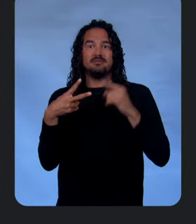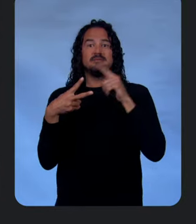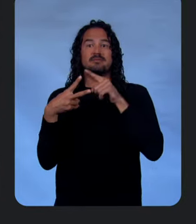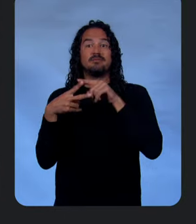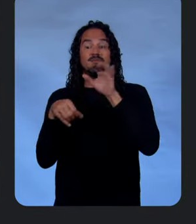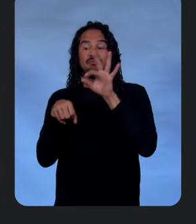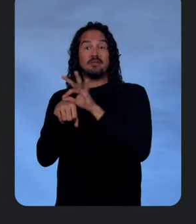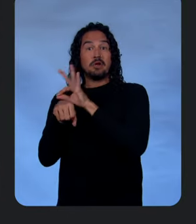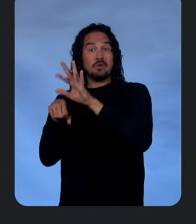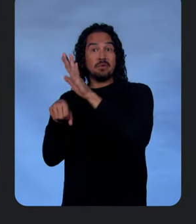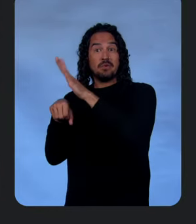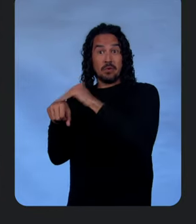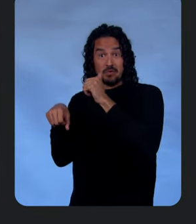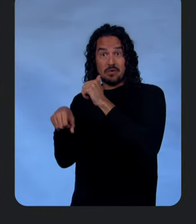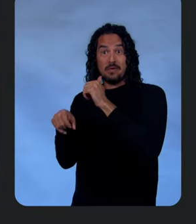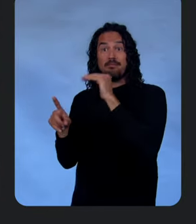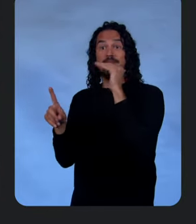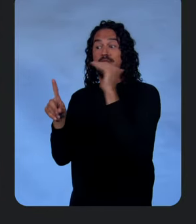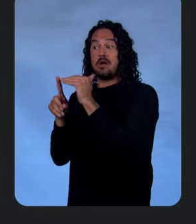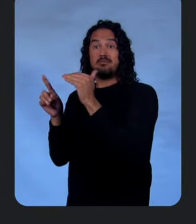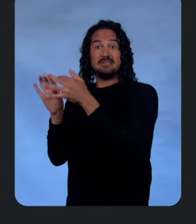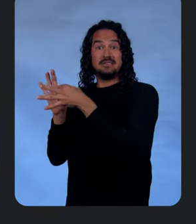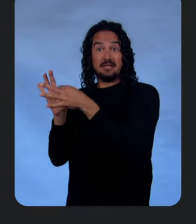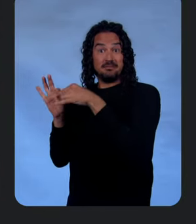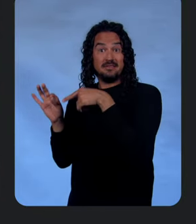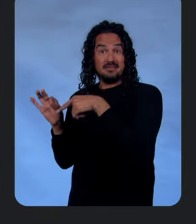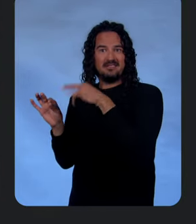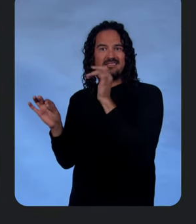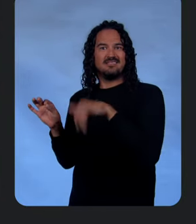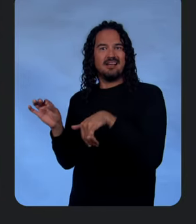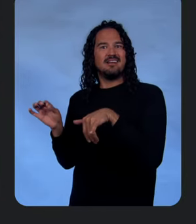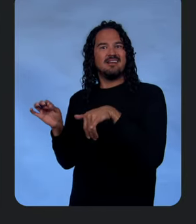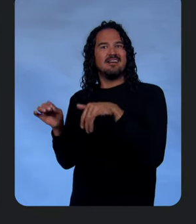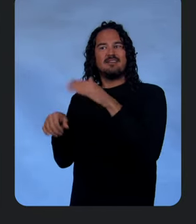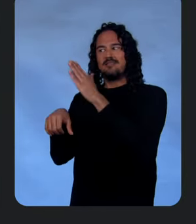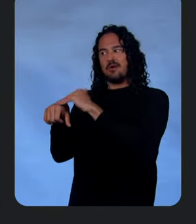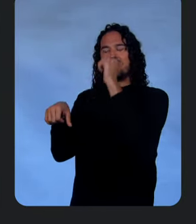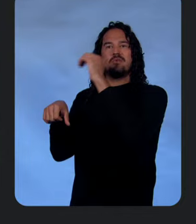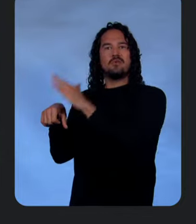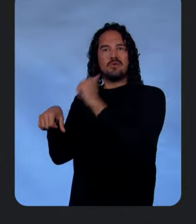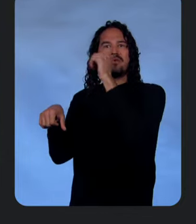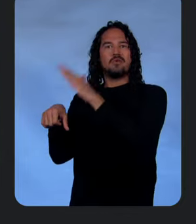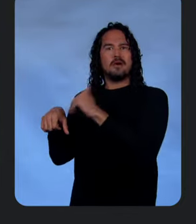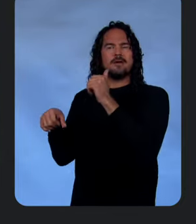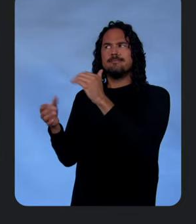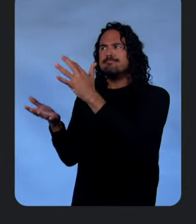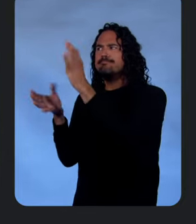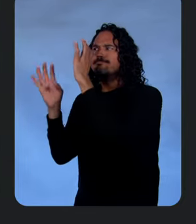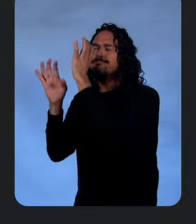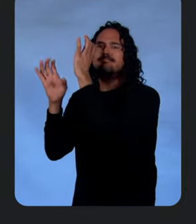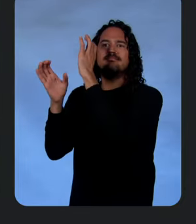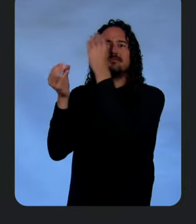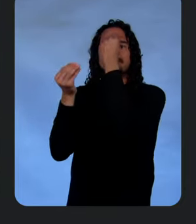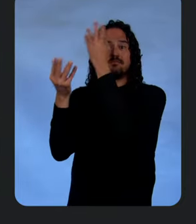then this prompt statement here, that's how we're actually calling Gemini Pro to get all of this LLM richness on our data.